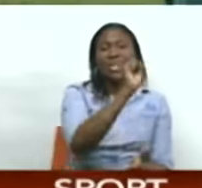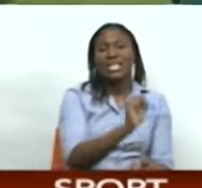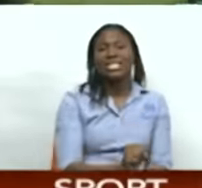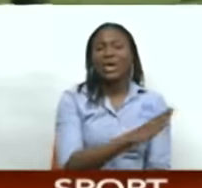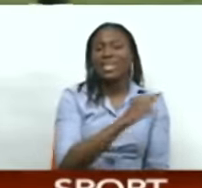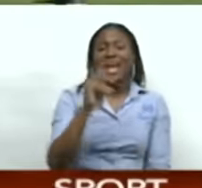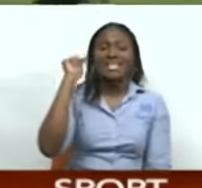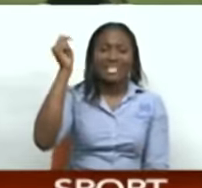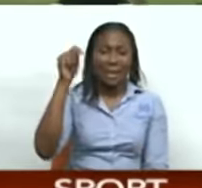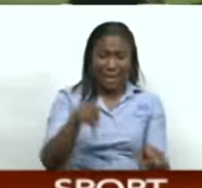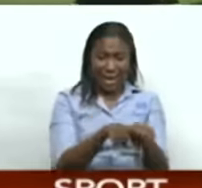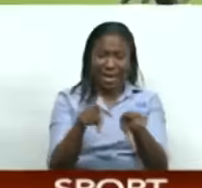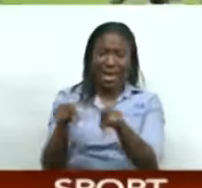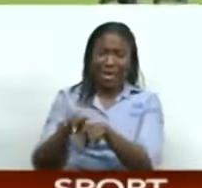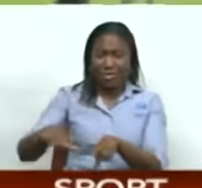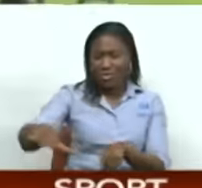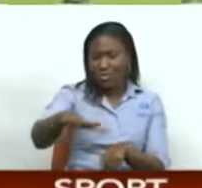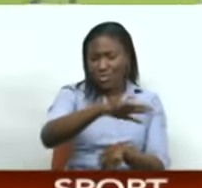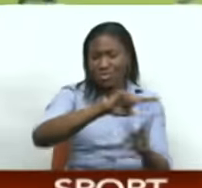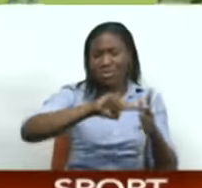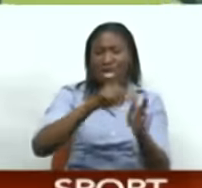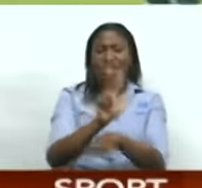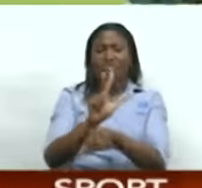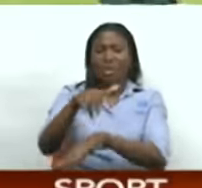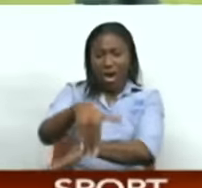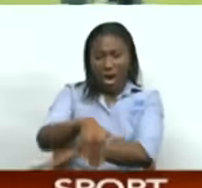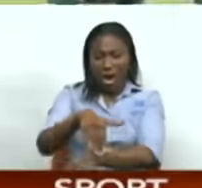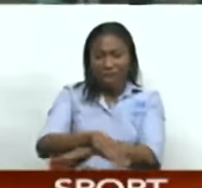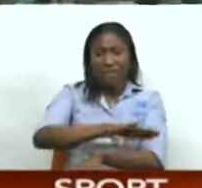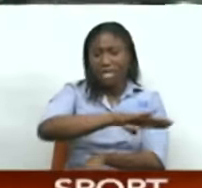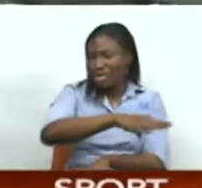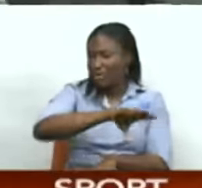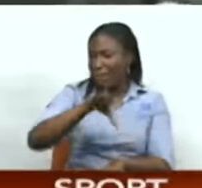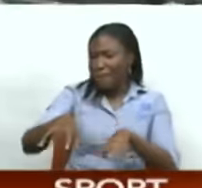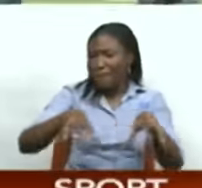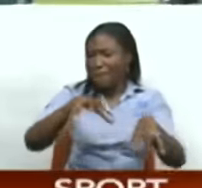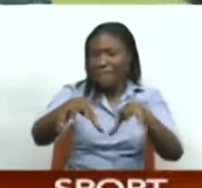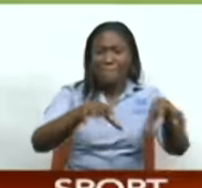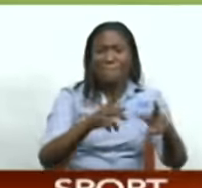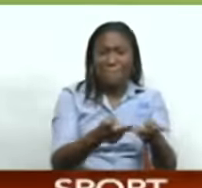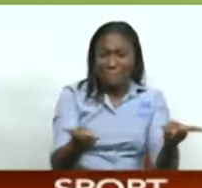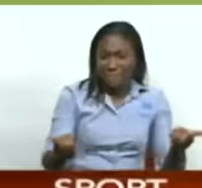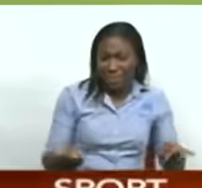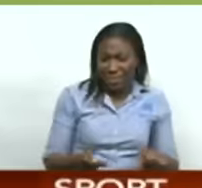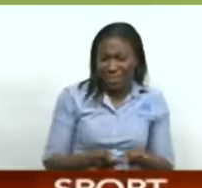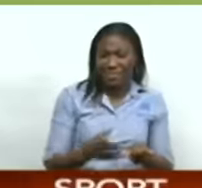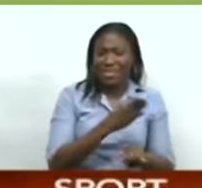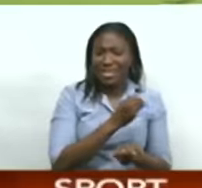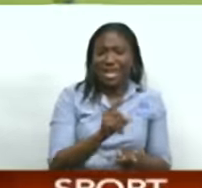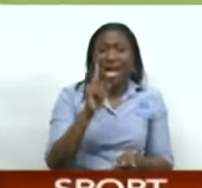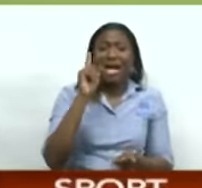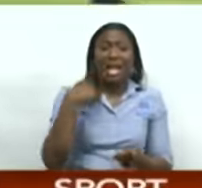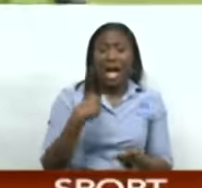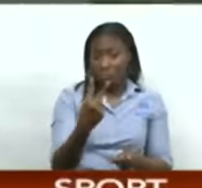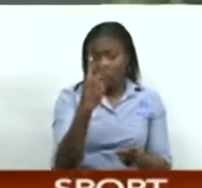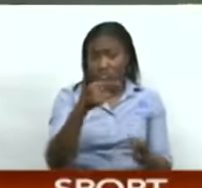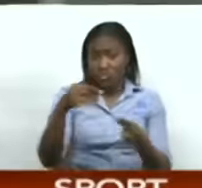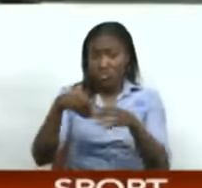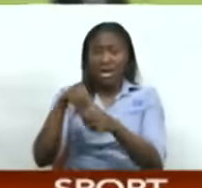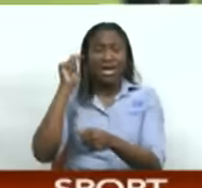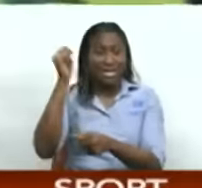and Tobago zones. Matches will kick off at 3 p.m. at various grounds, with the only doubleheader taking place in Tobago at the Sid Gray